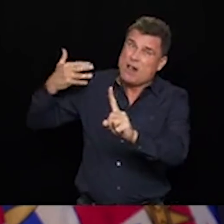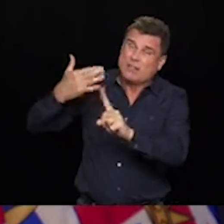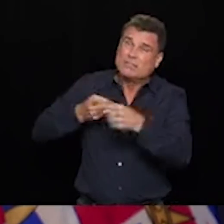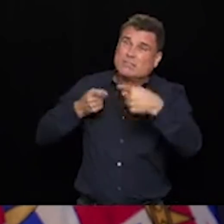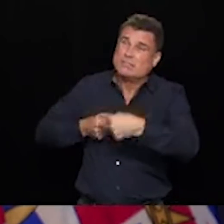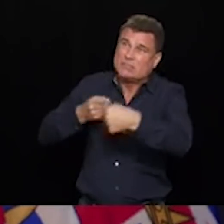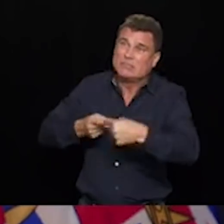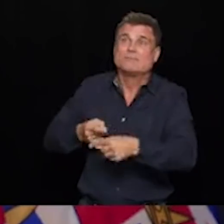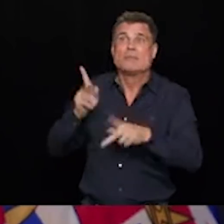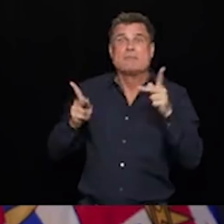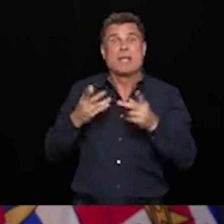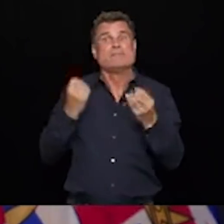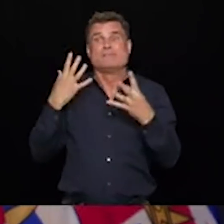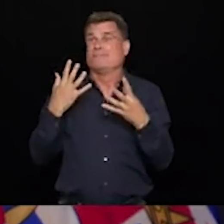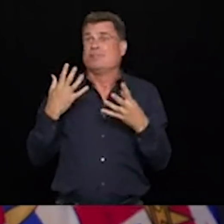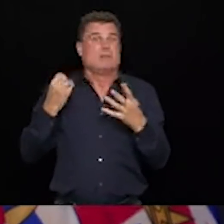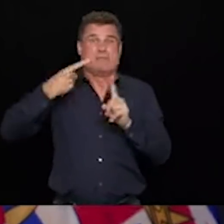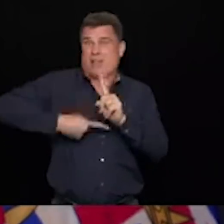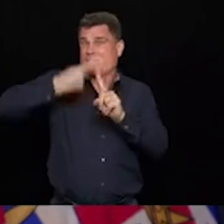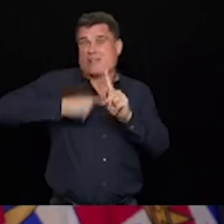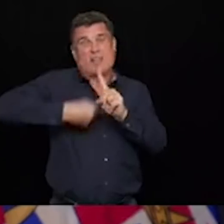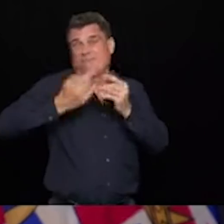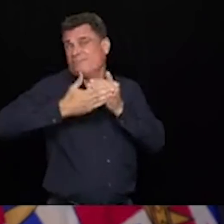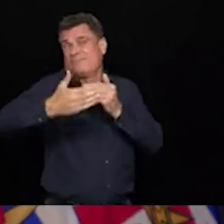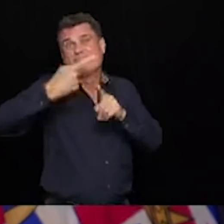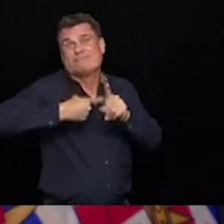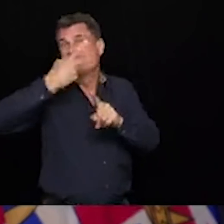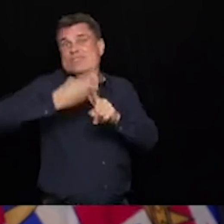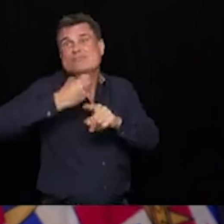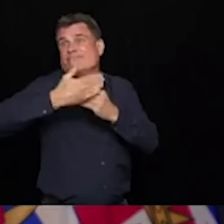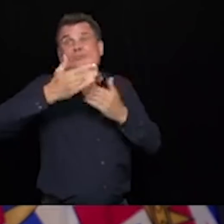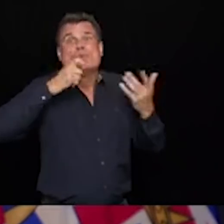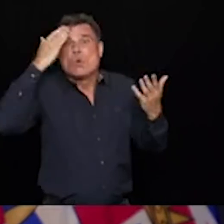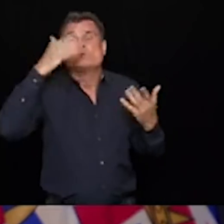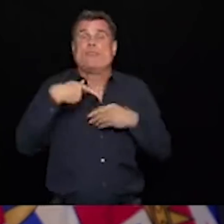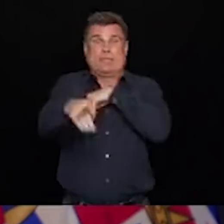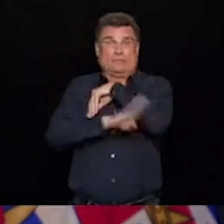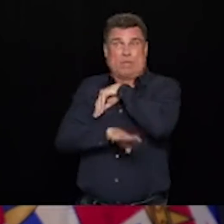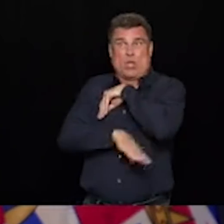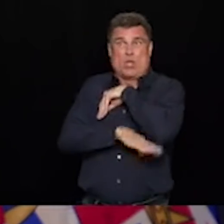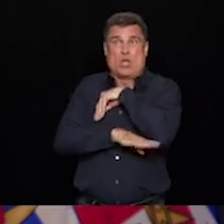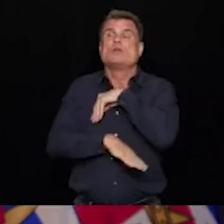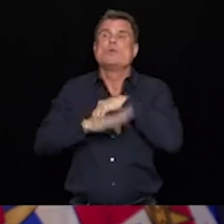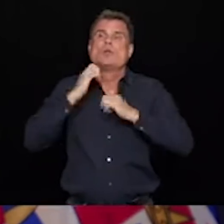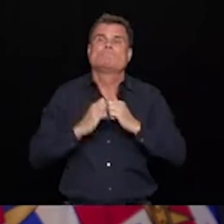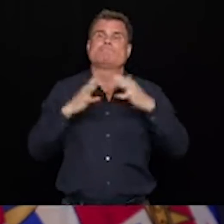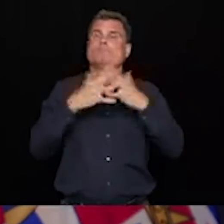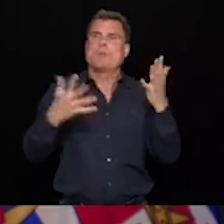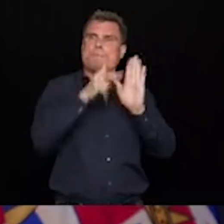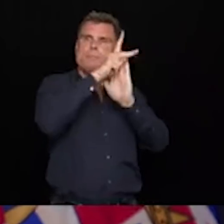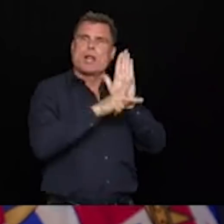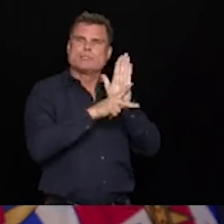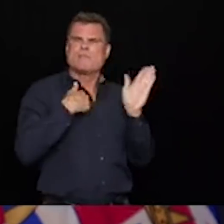as we head into fall tomorrow to set your personal safety plans for the season ahead. To think about